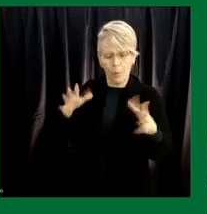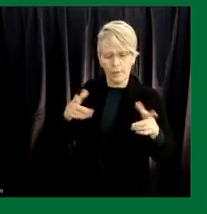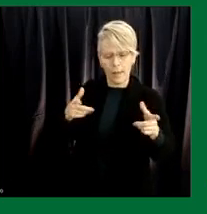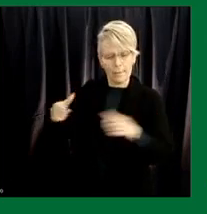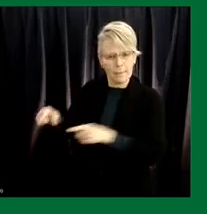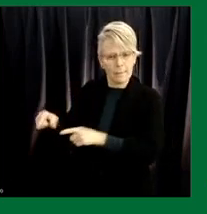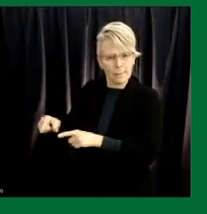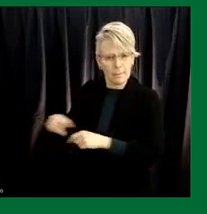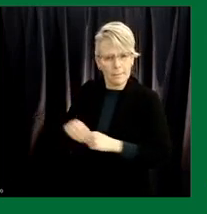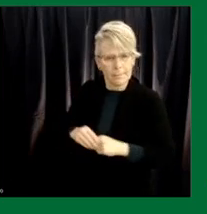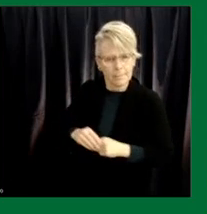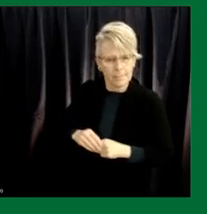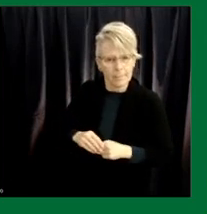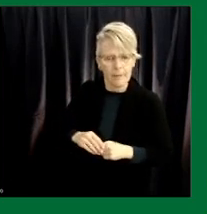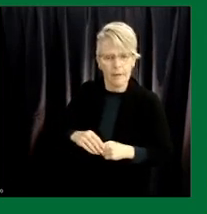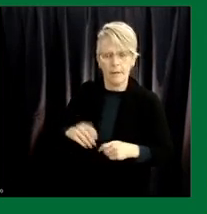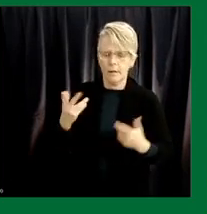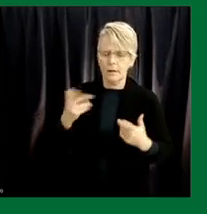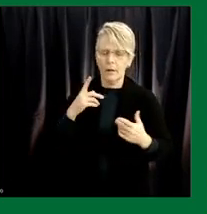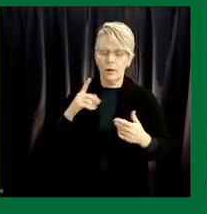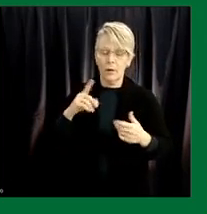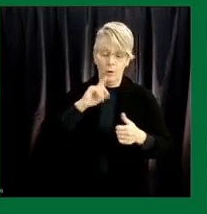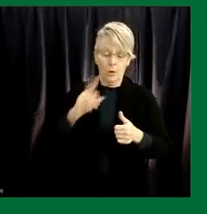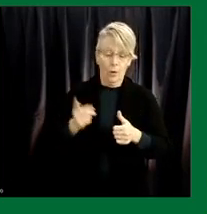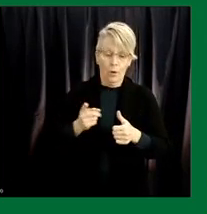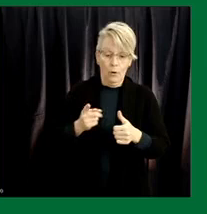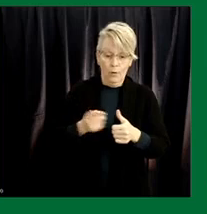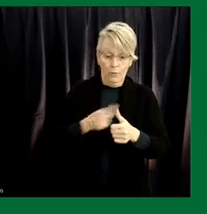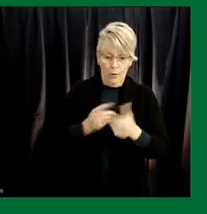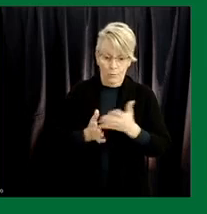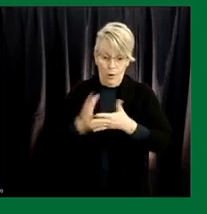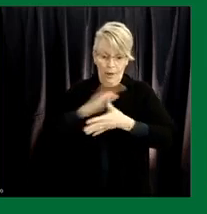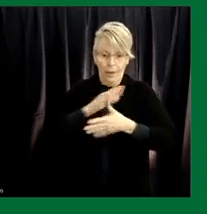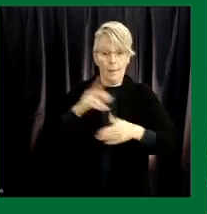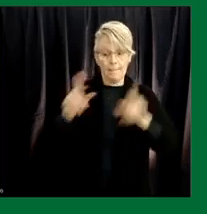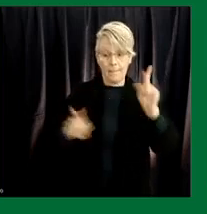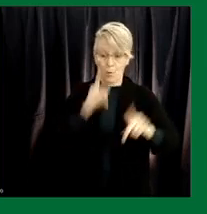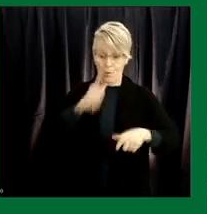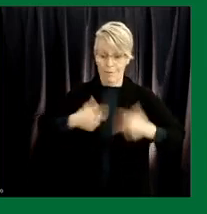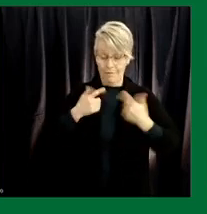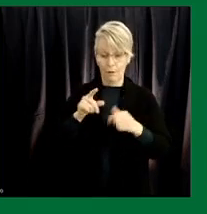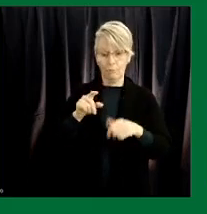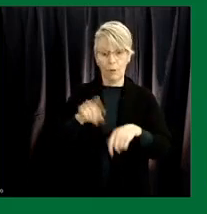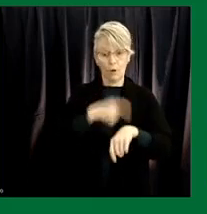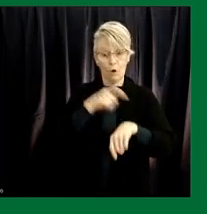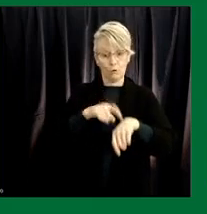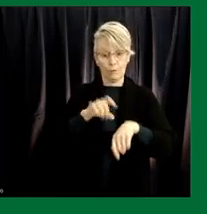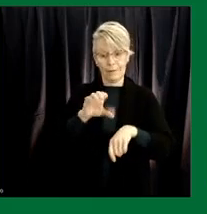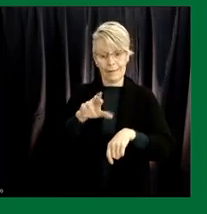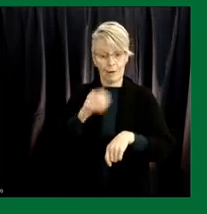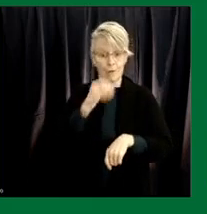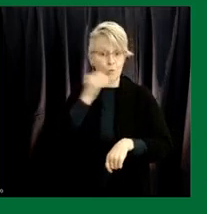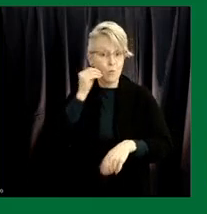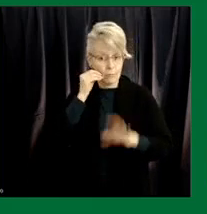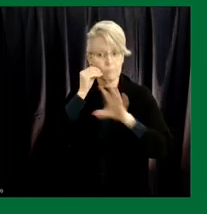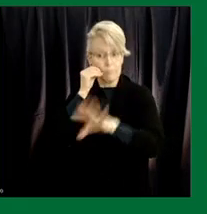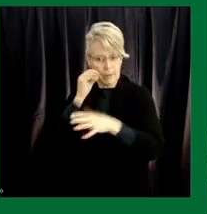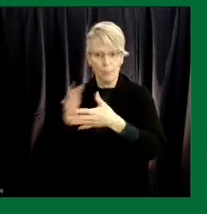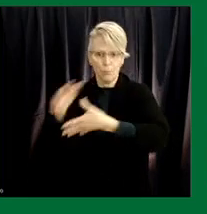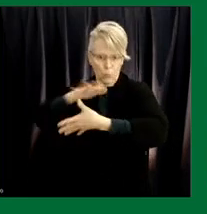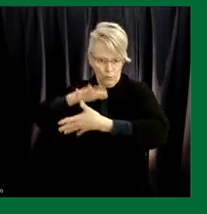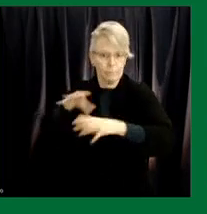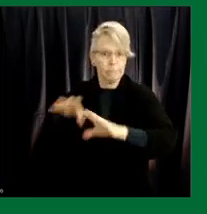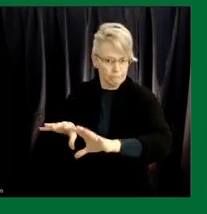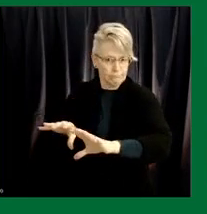jurisdictions obviously the first priority were people in long-term care dispersal care homes but already there are processes